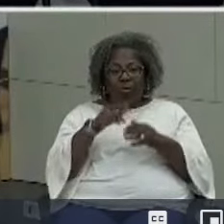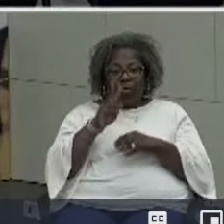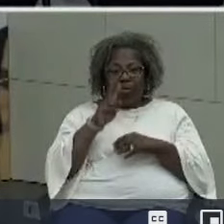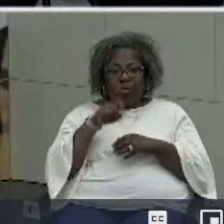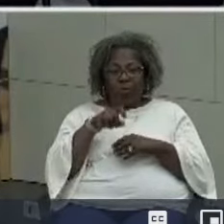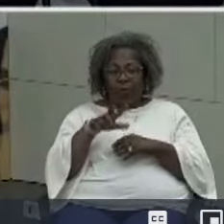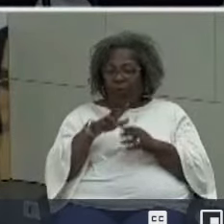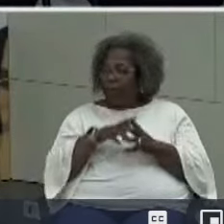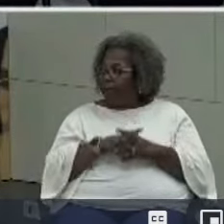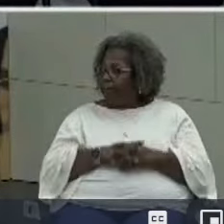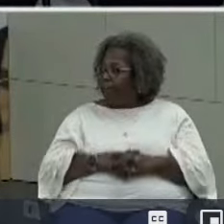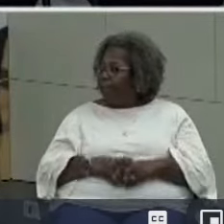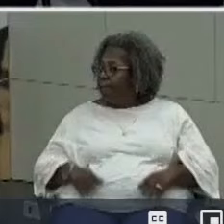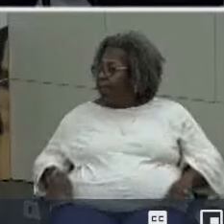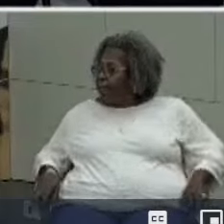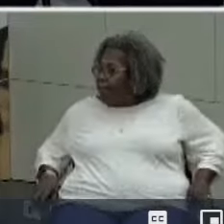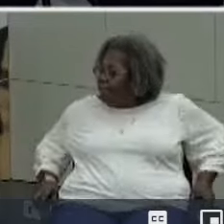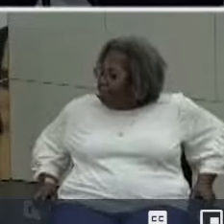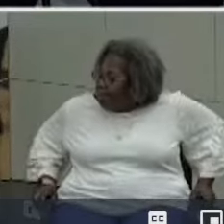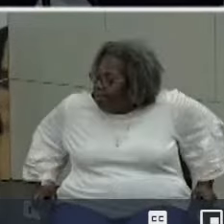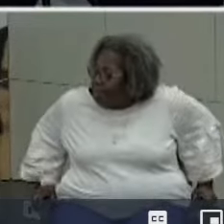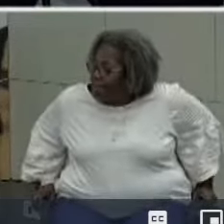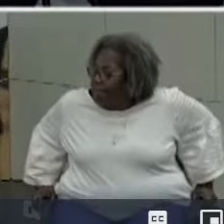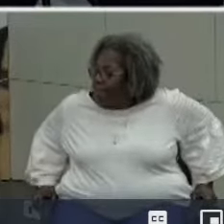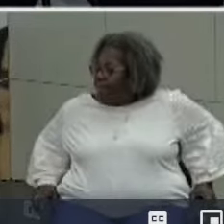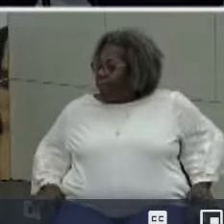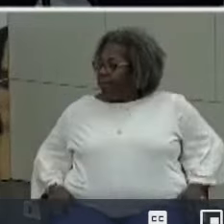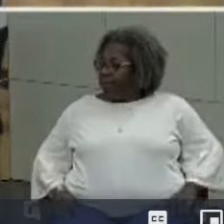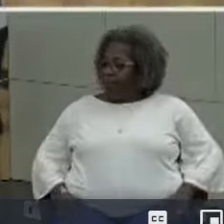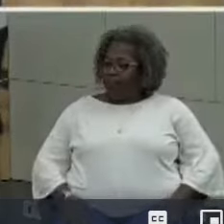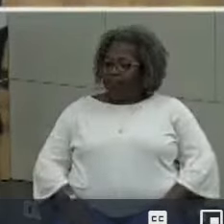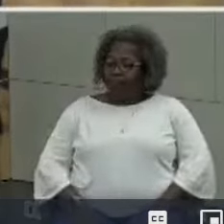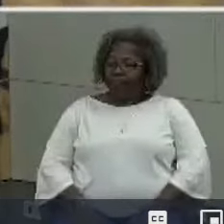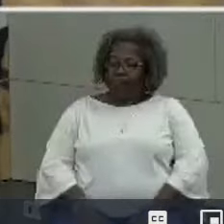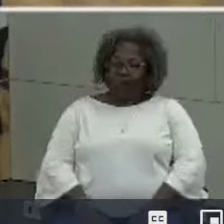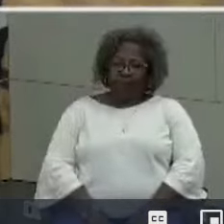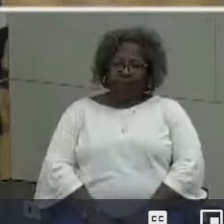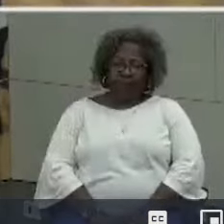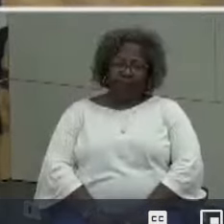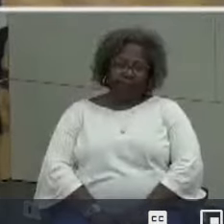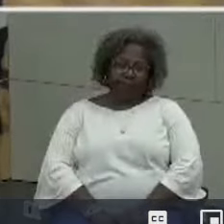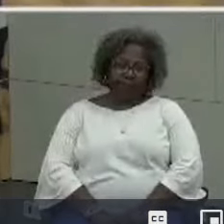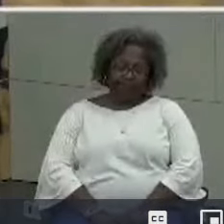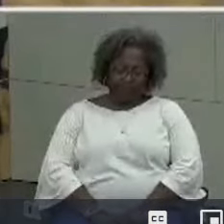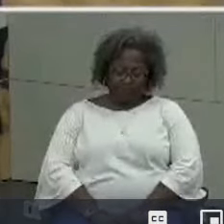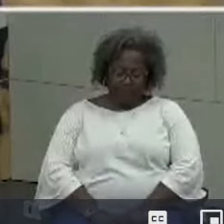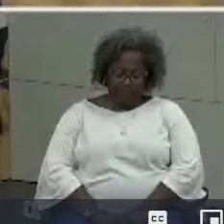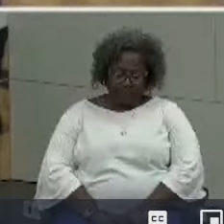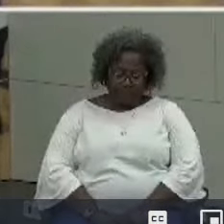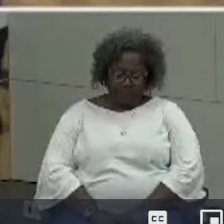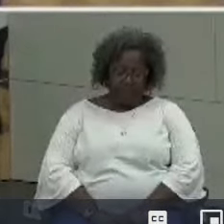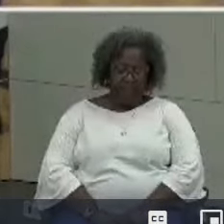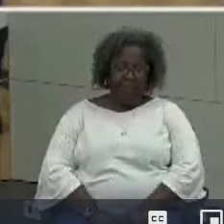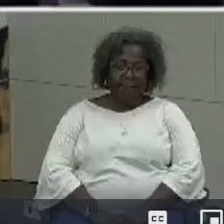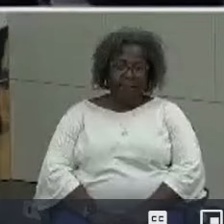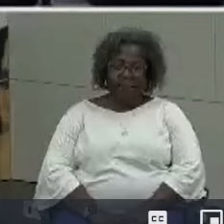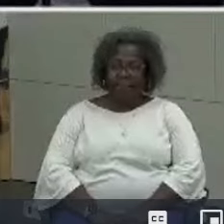.3 and i think you have to hit my computer or maybe that didn't work